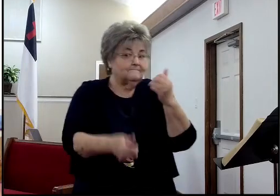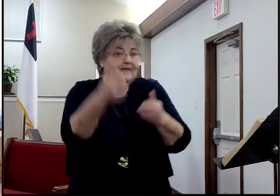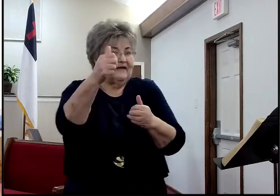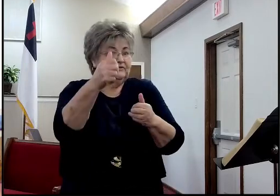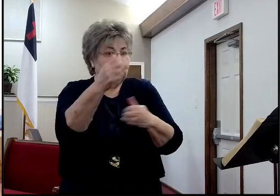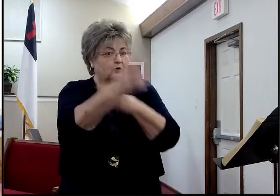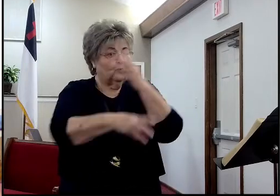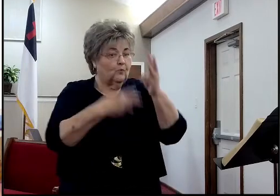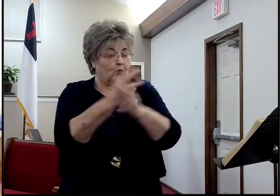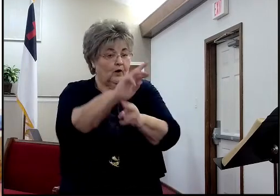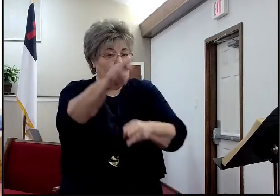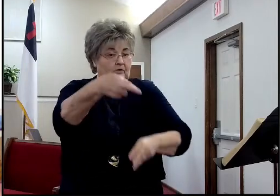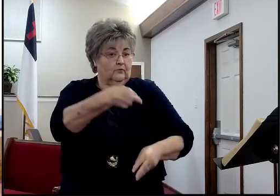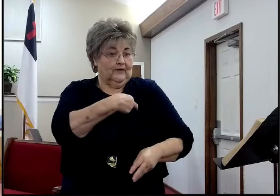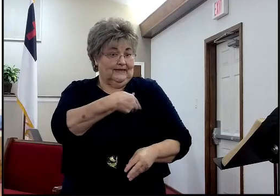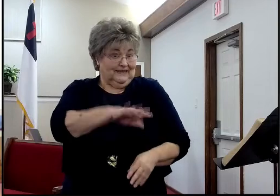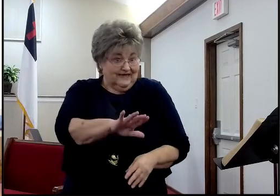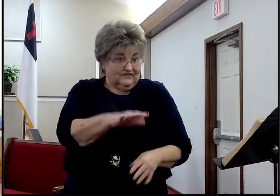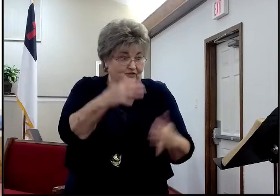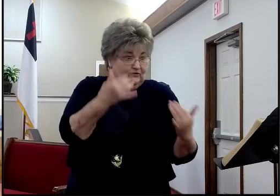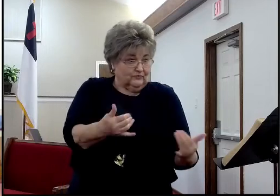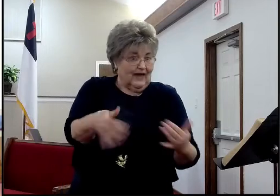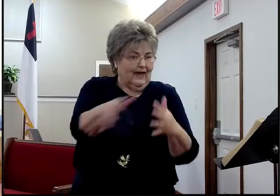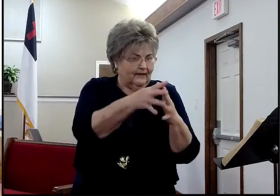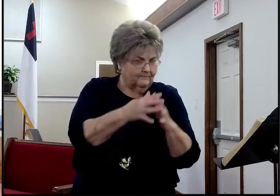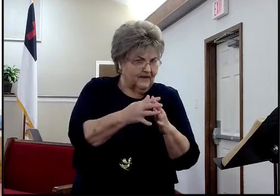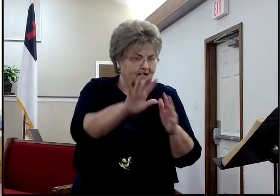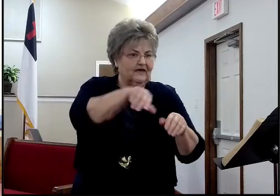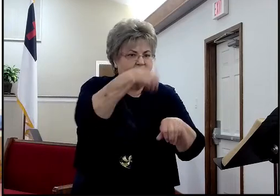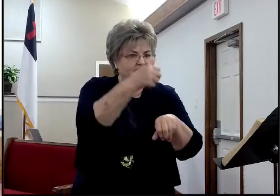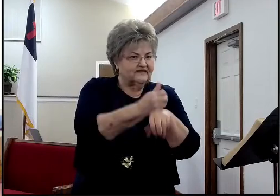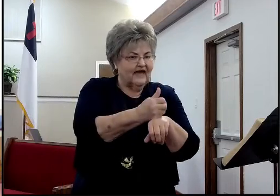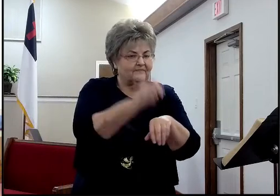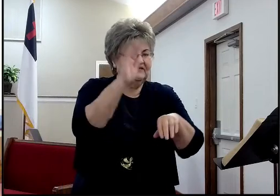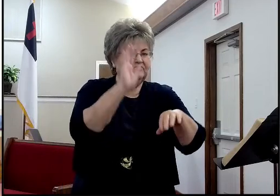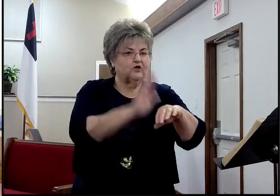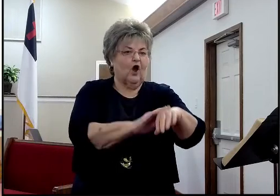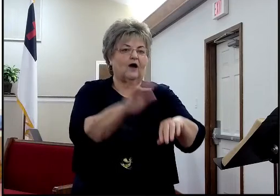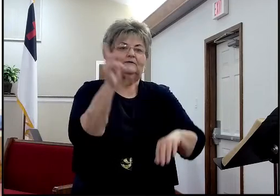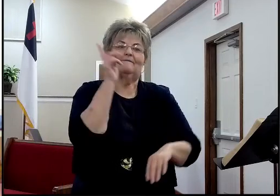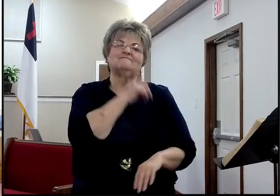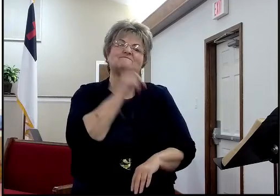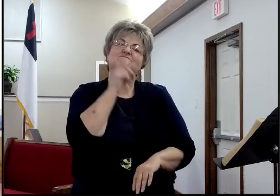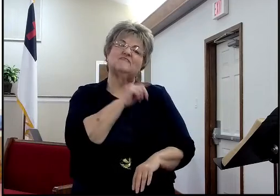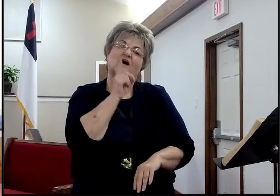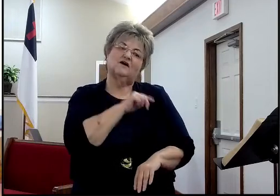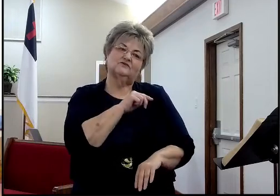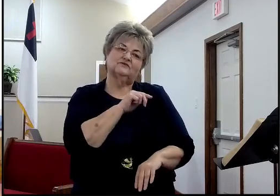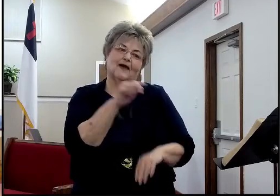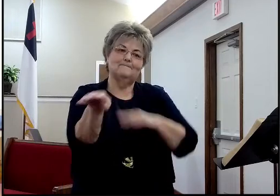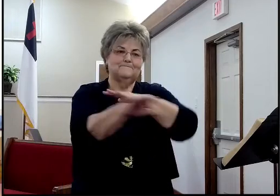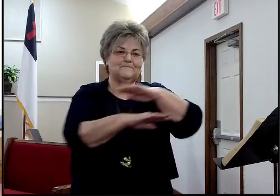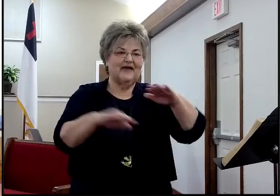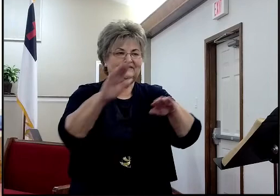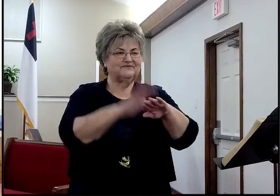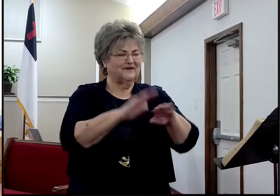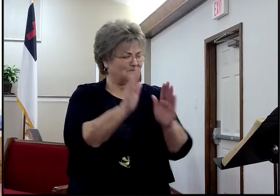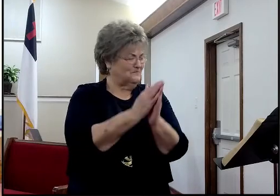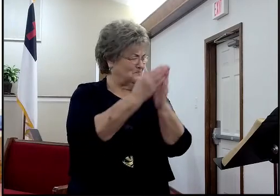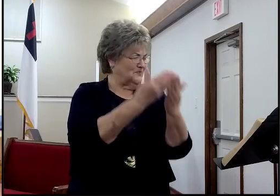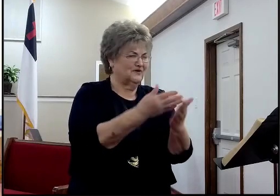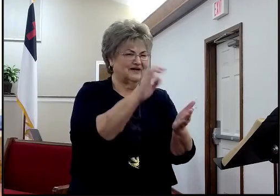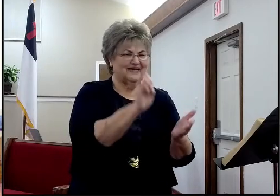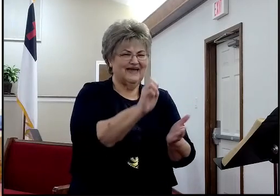in America, has been established, on a falsehood, based upon Ezra, isn't that insane,